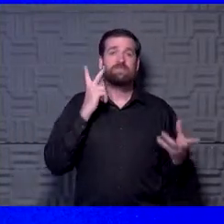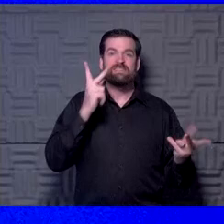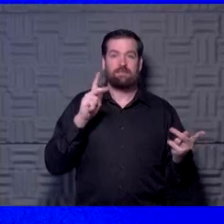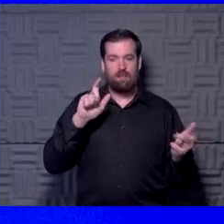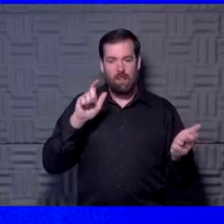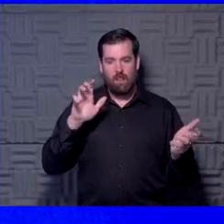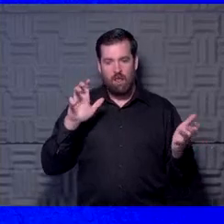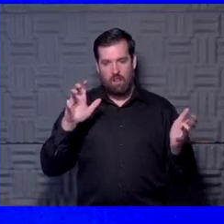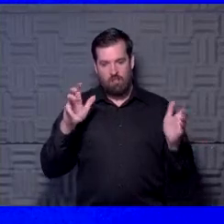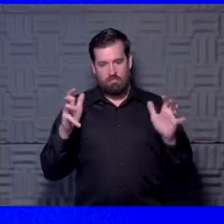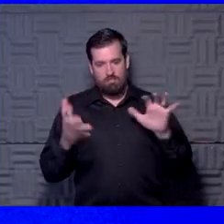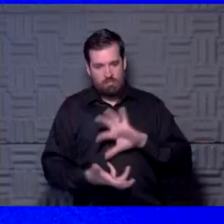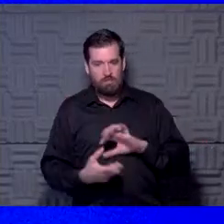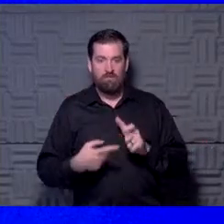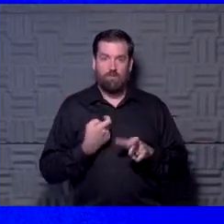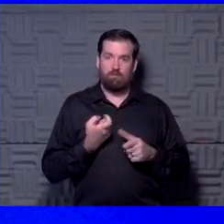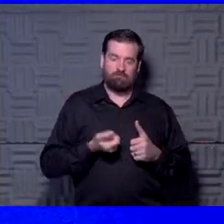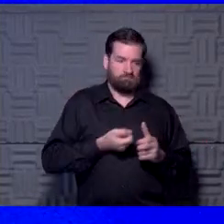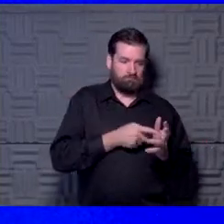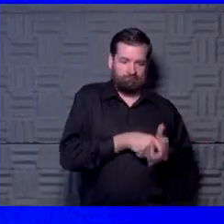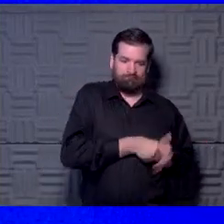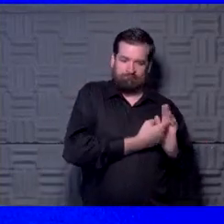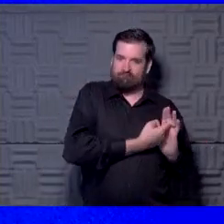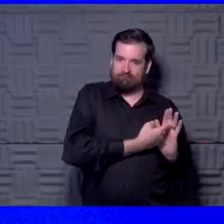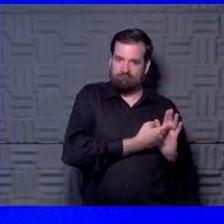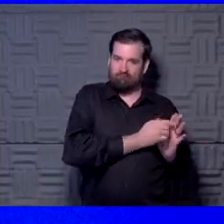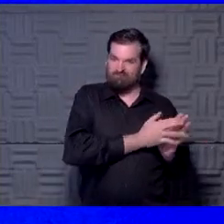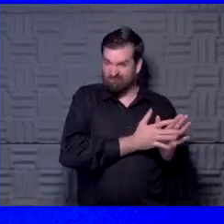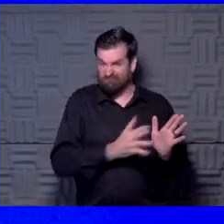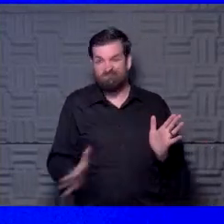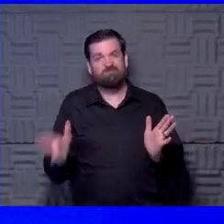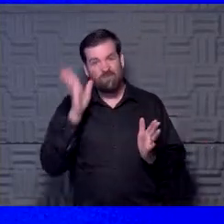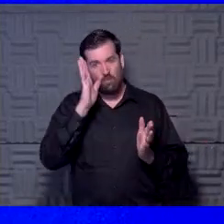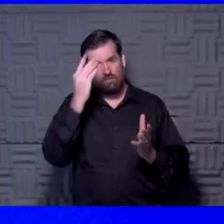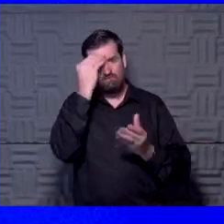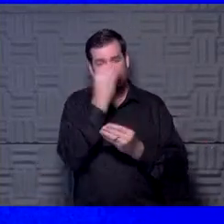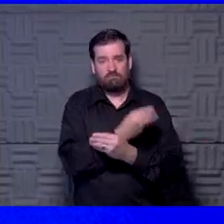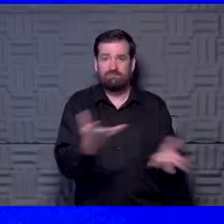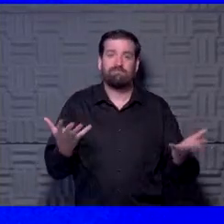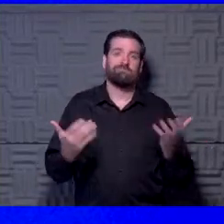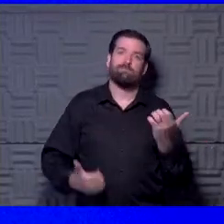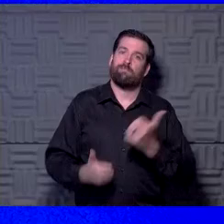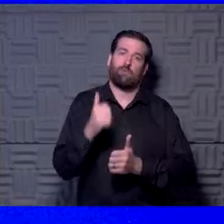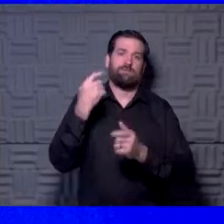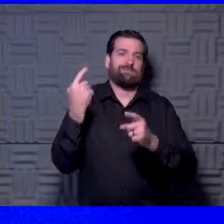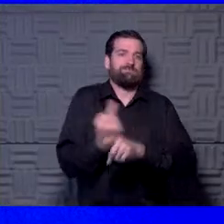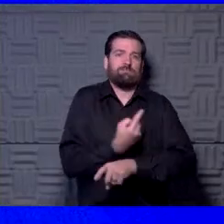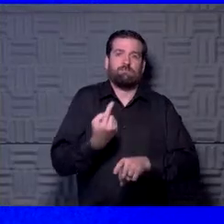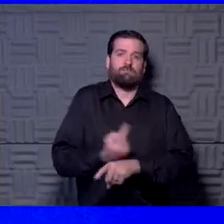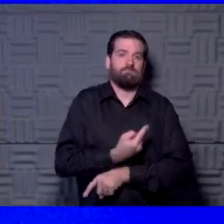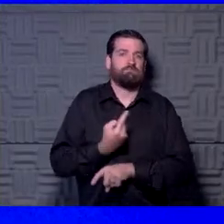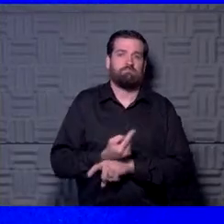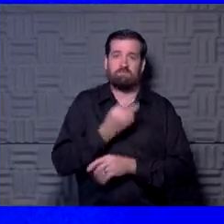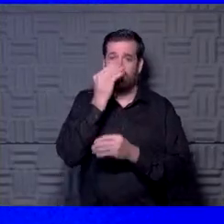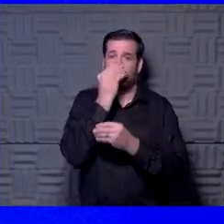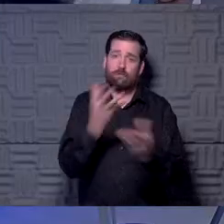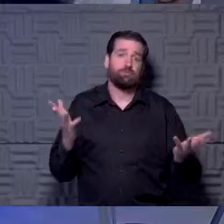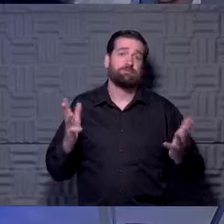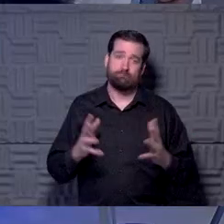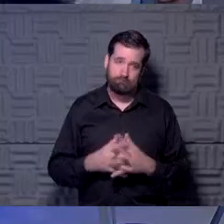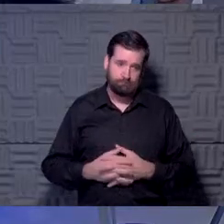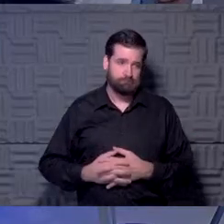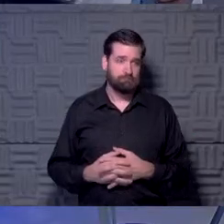from the first days we were doing this. And we'll continue to give you, again, the most accurate, up-to-date information.